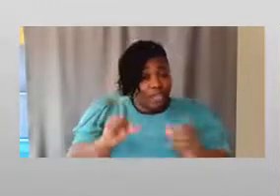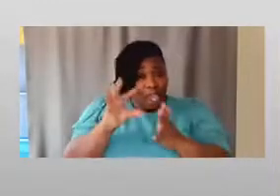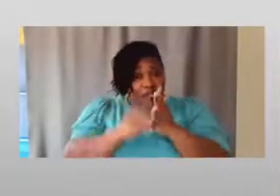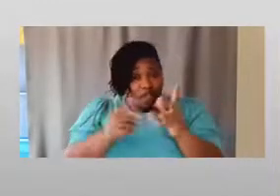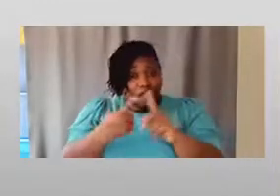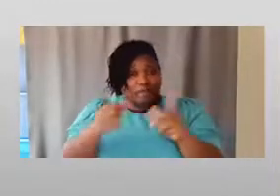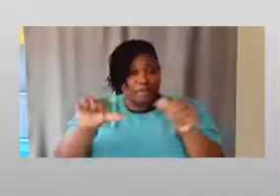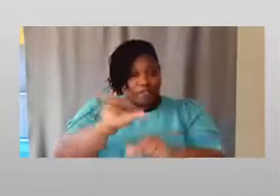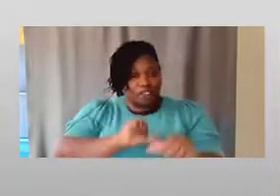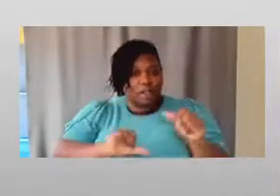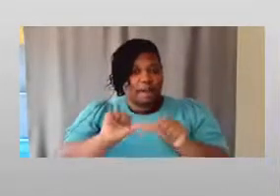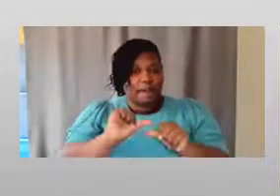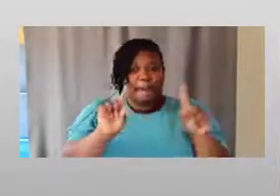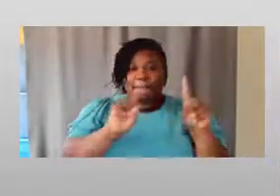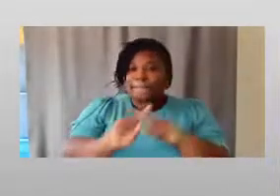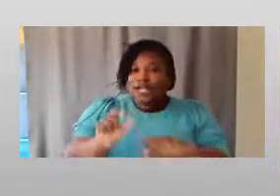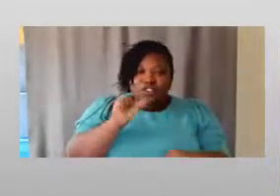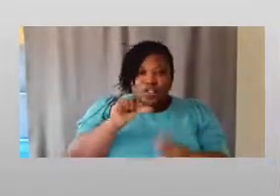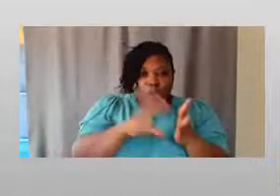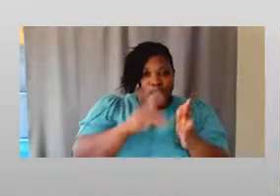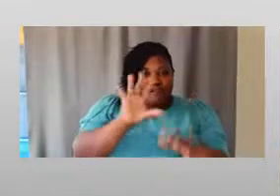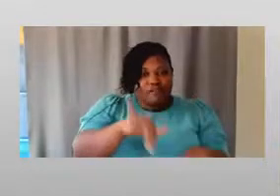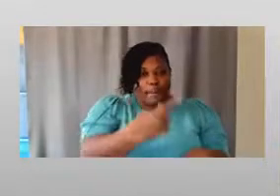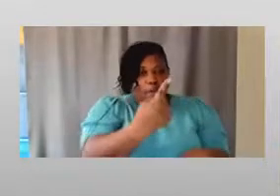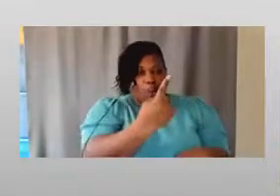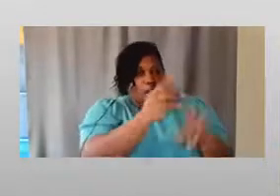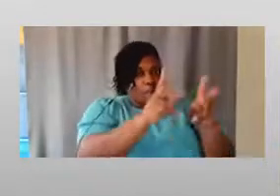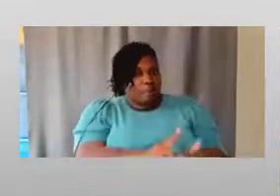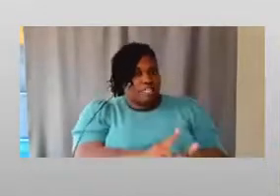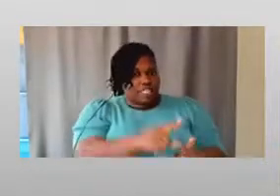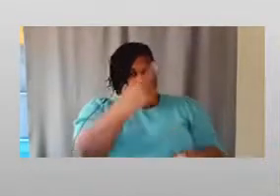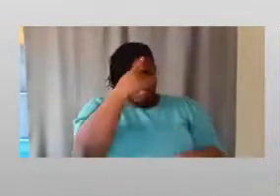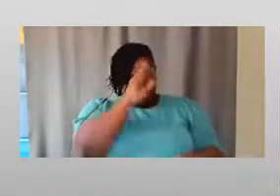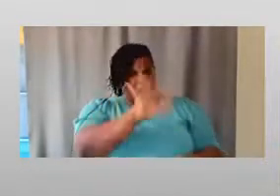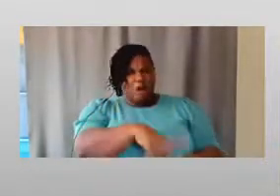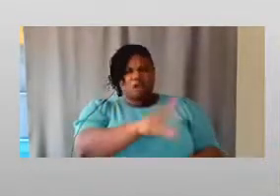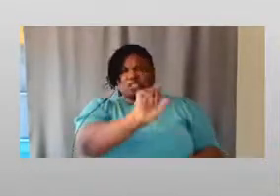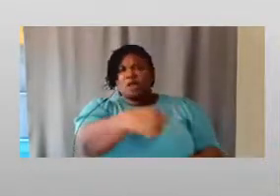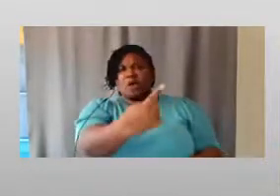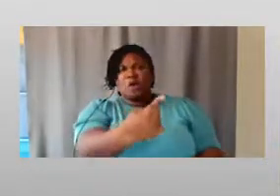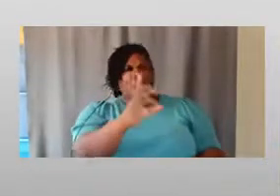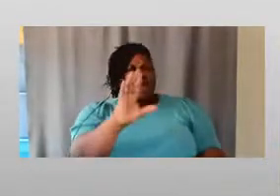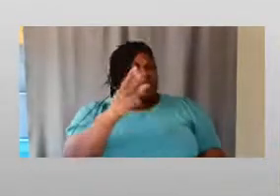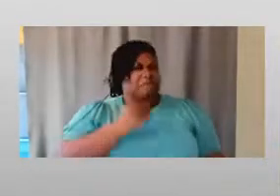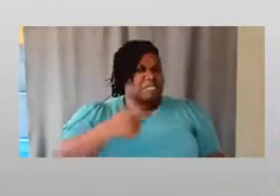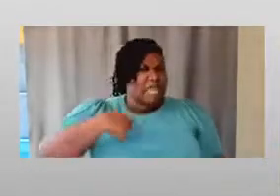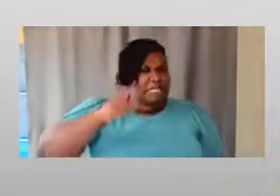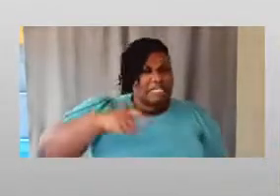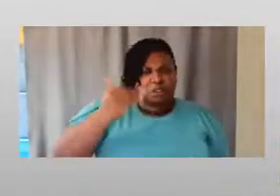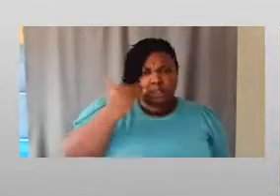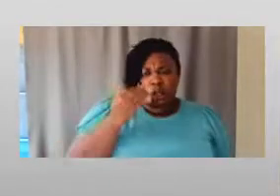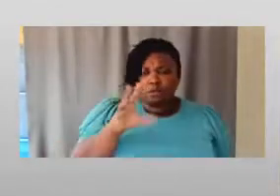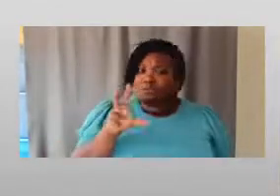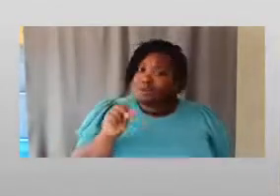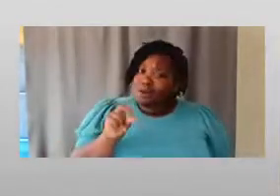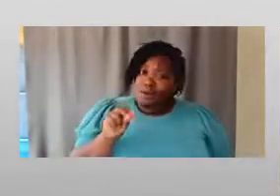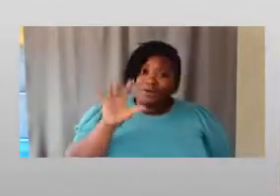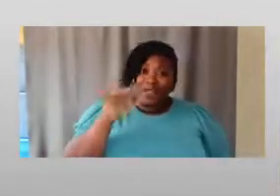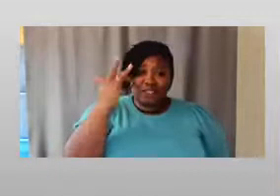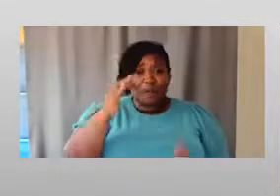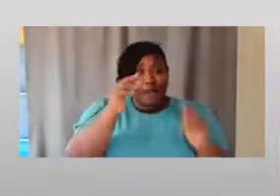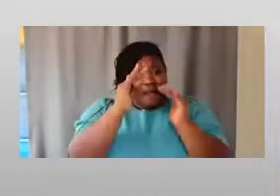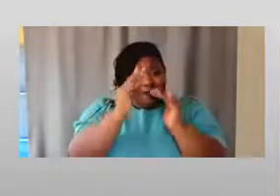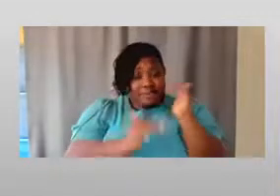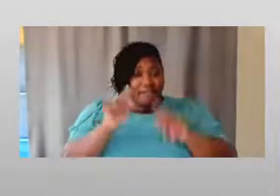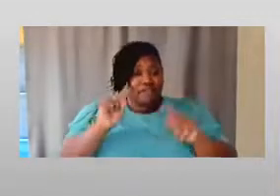don't learn from that one person and think that's the only disability experience you need to hear from. That's why diversity is important